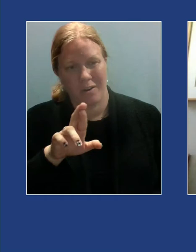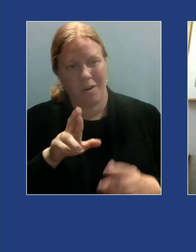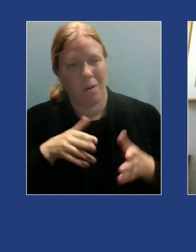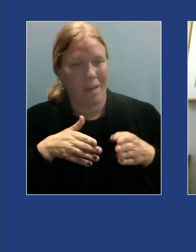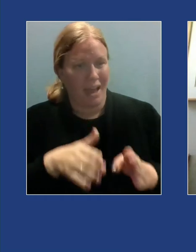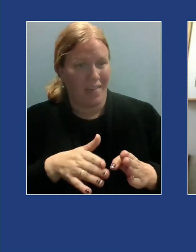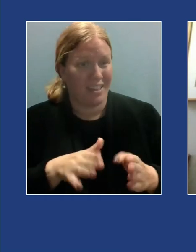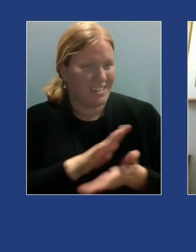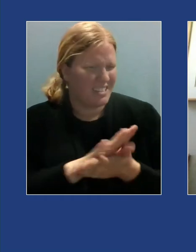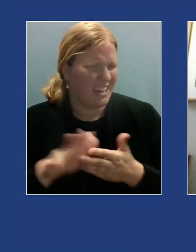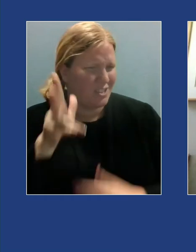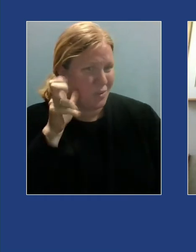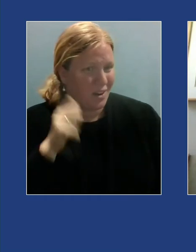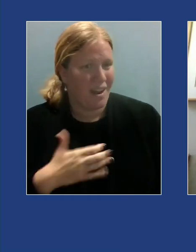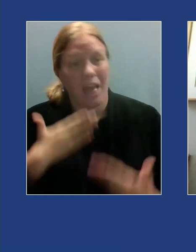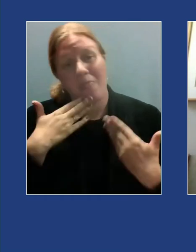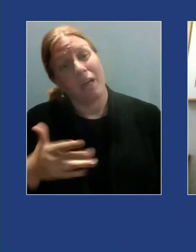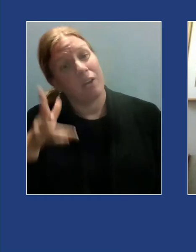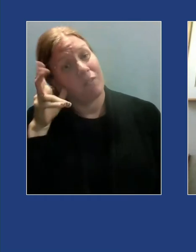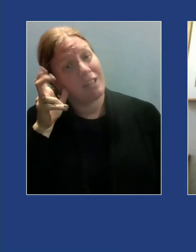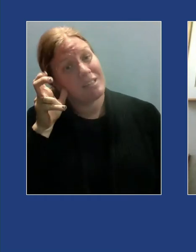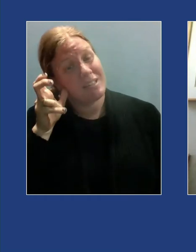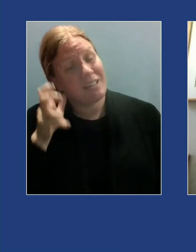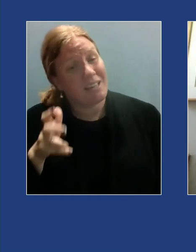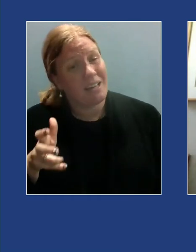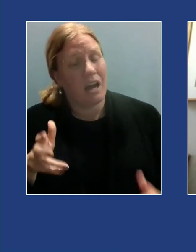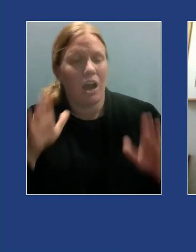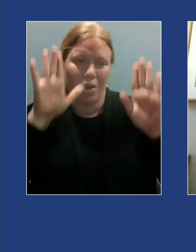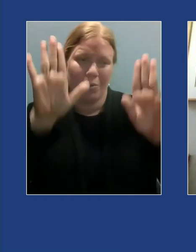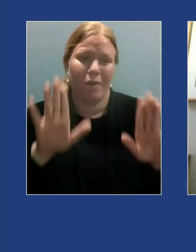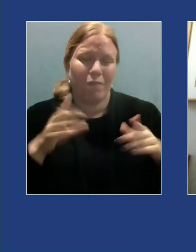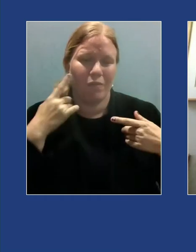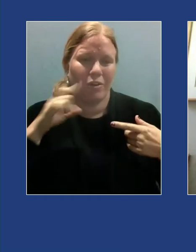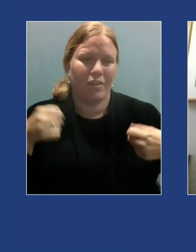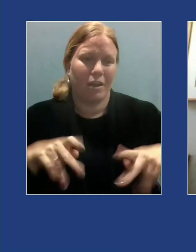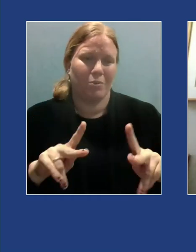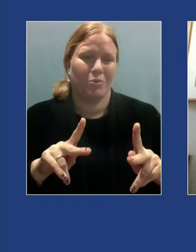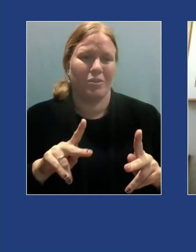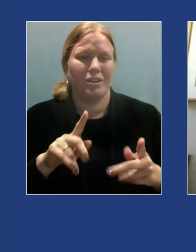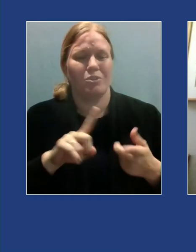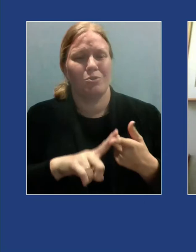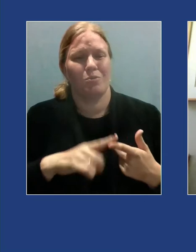thank you for listening and I'm grateful for the opportunity to speak at this important conference